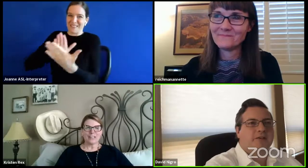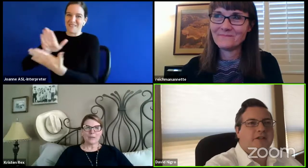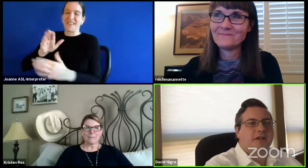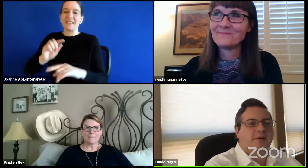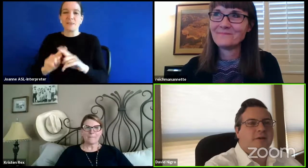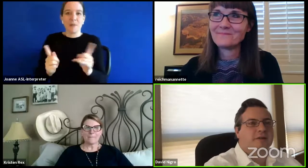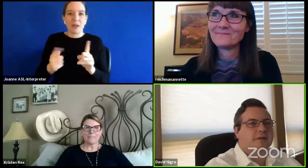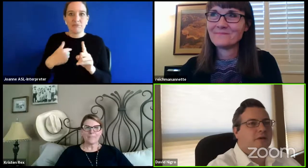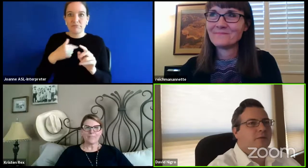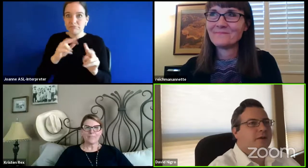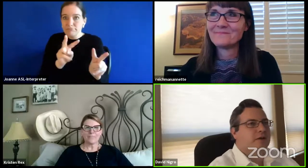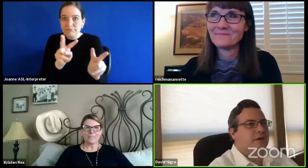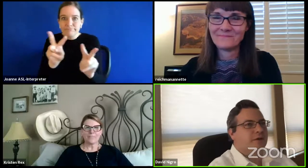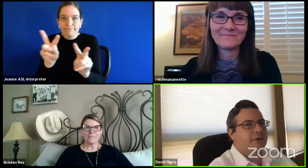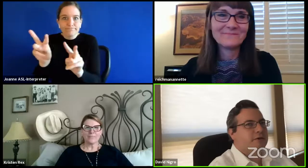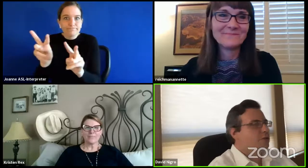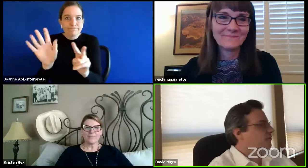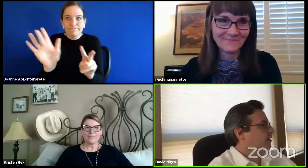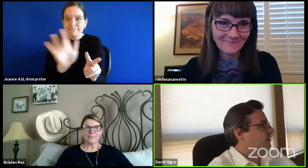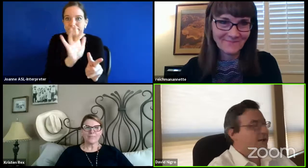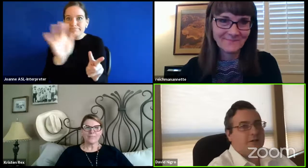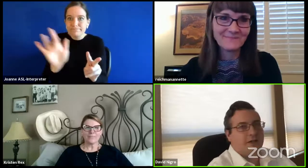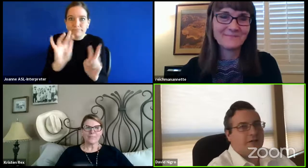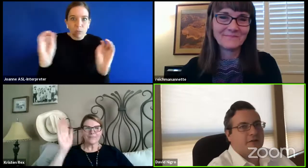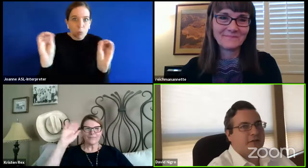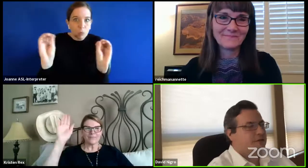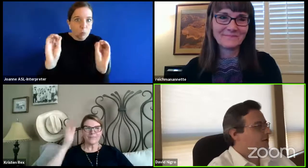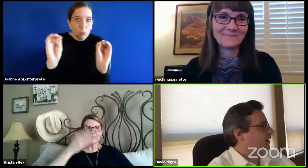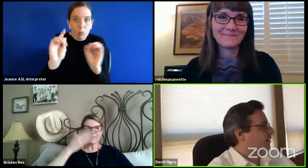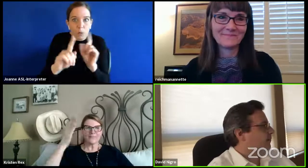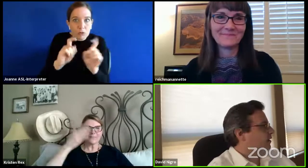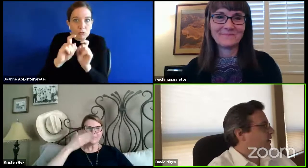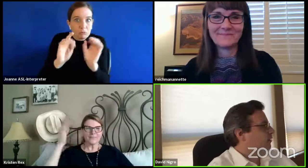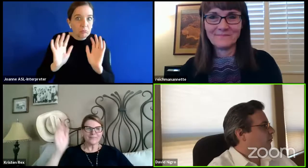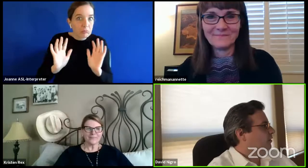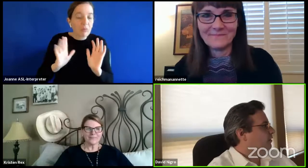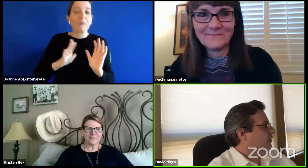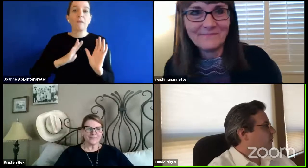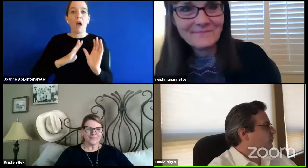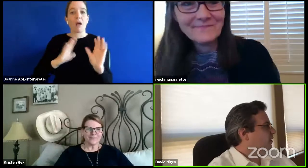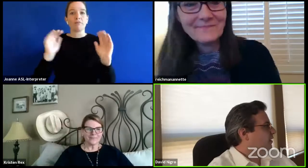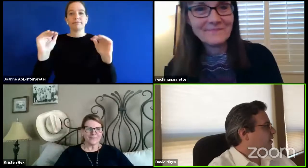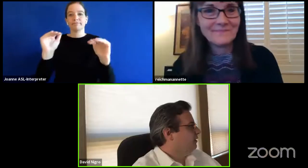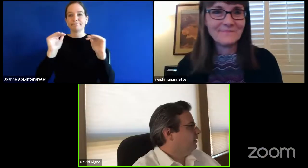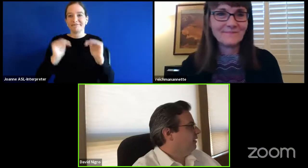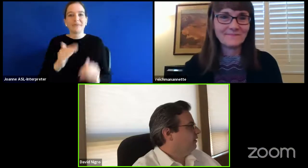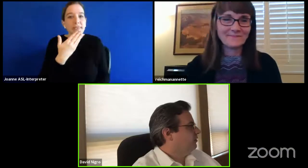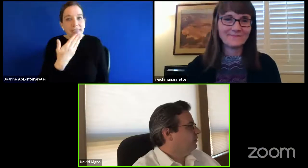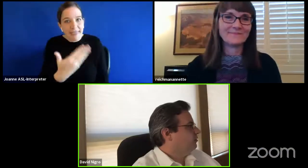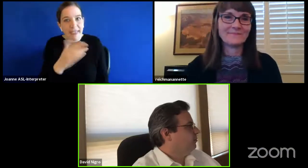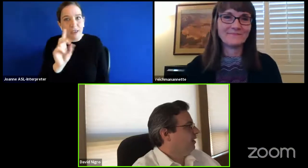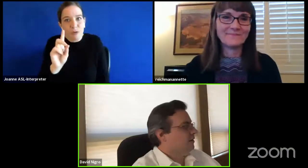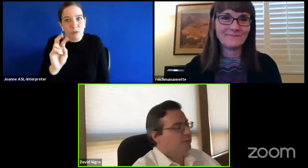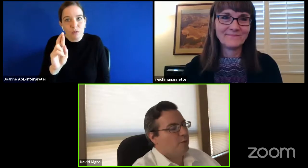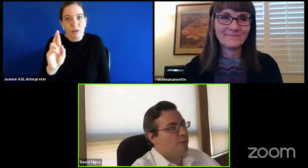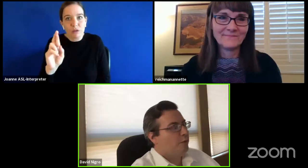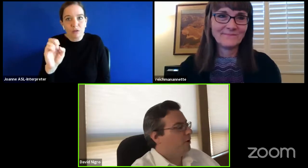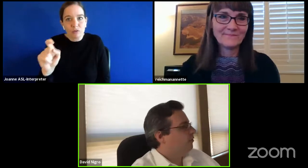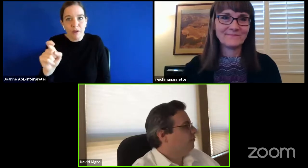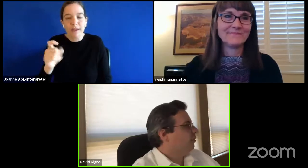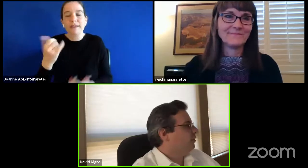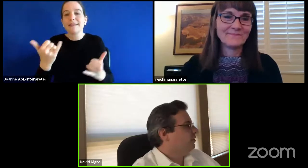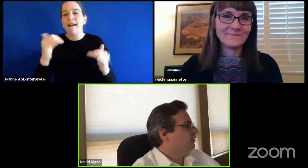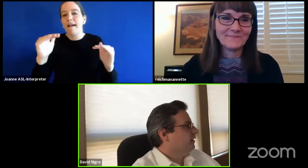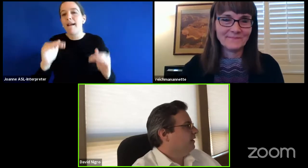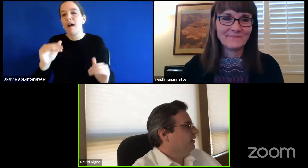but I don't see anyone. So we are going to move on. Thank you, Dr. Rex. Um, we are going to move on, uh, to the super item 1